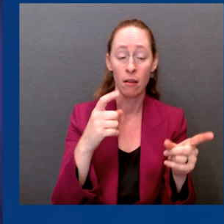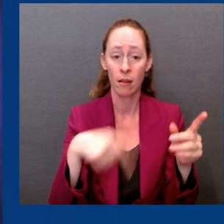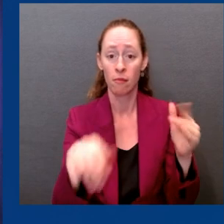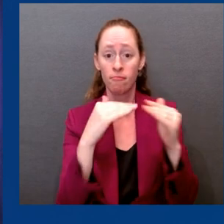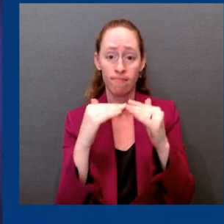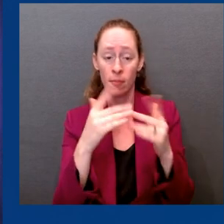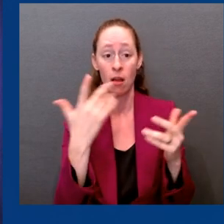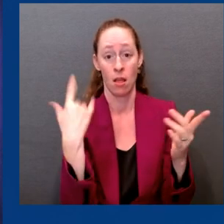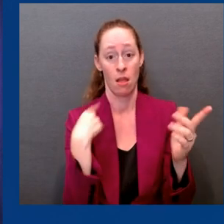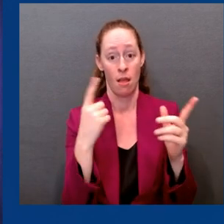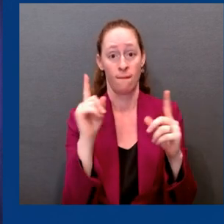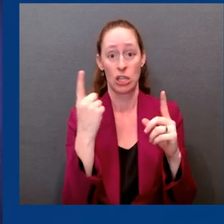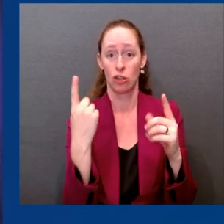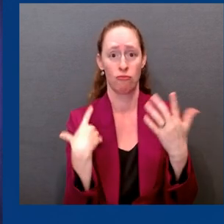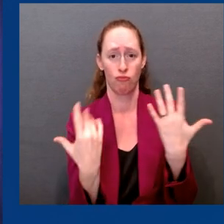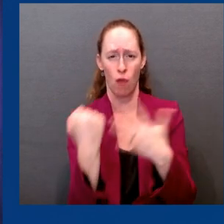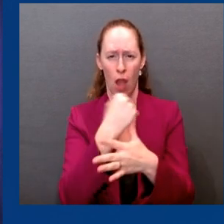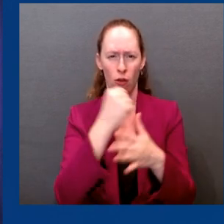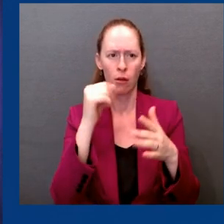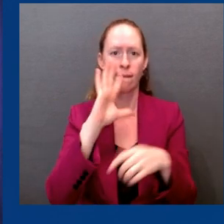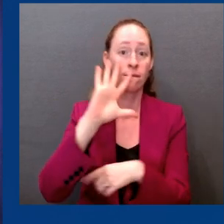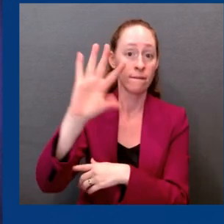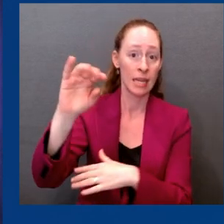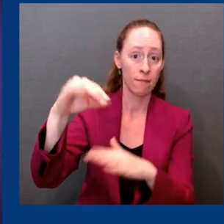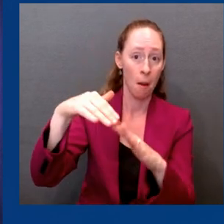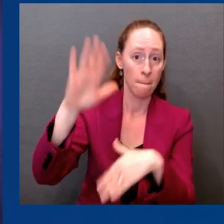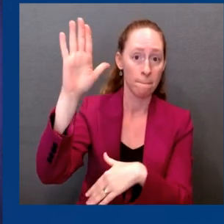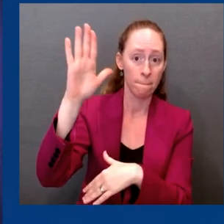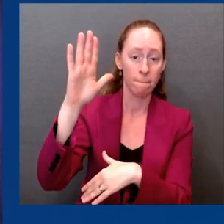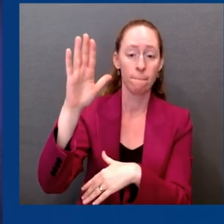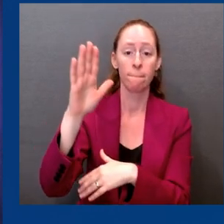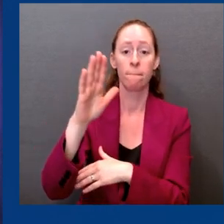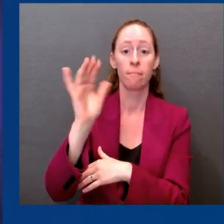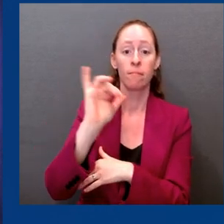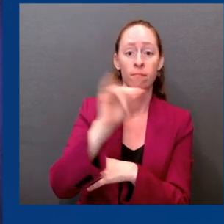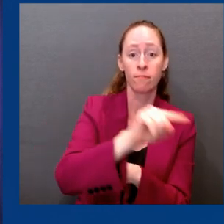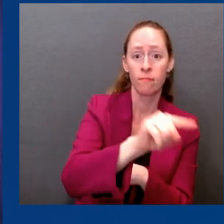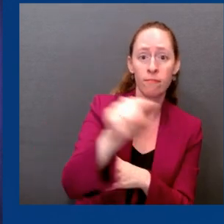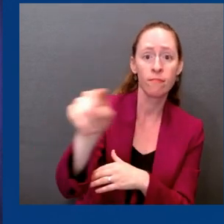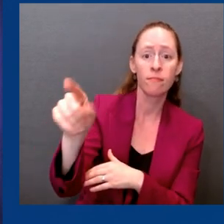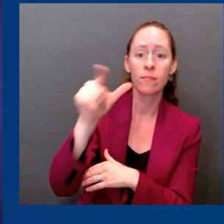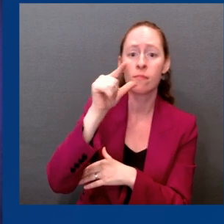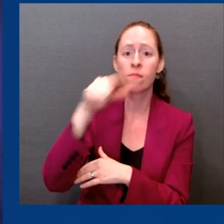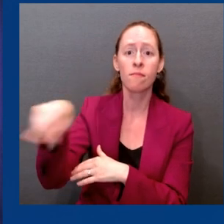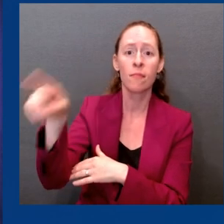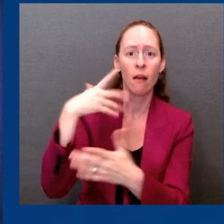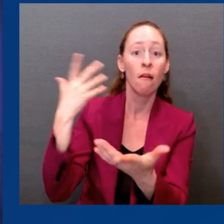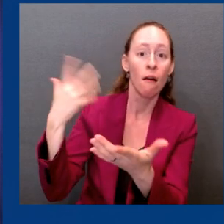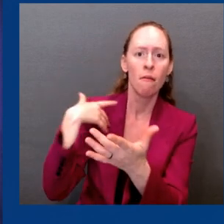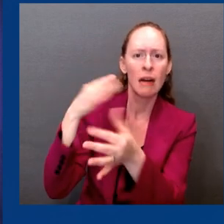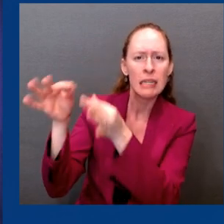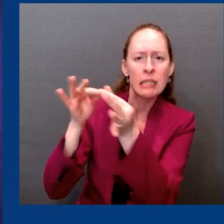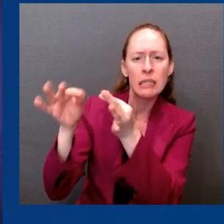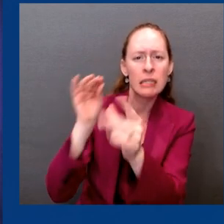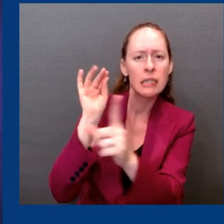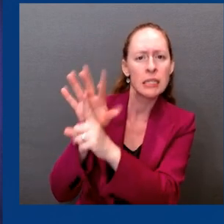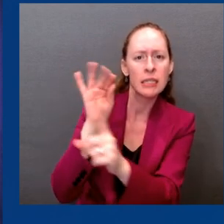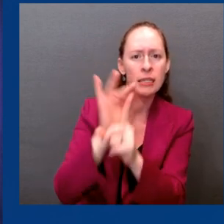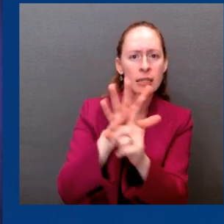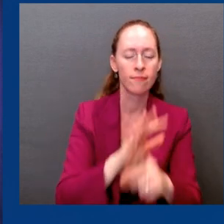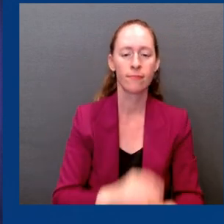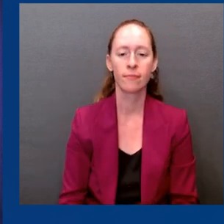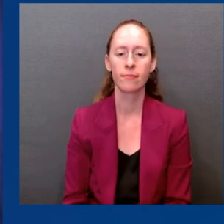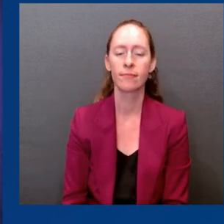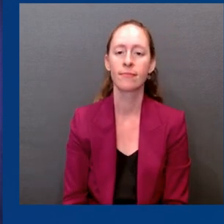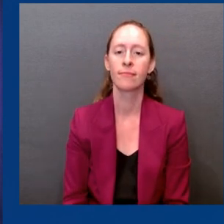month as we head into October, when we expect more people to get their updated shots potentially together with their flu shots, as Dr. Jha has